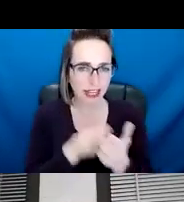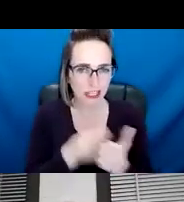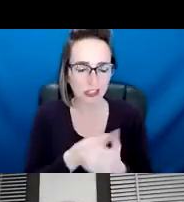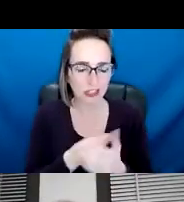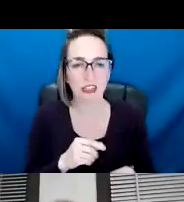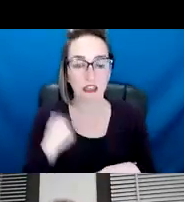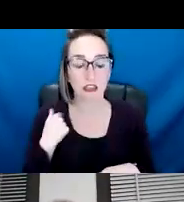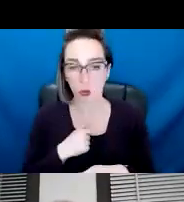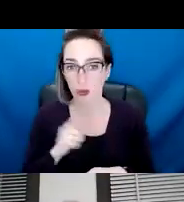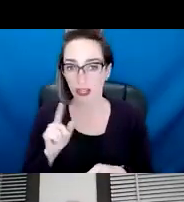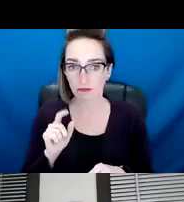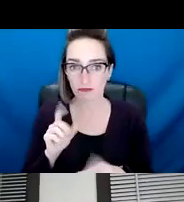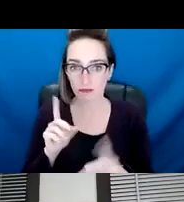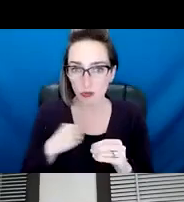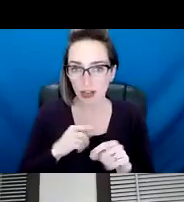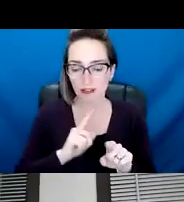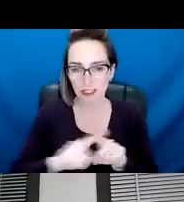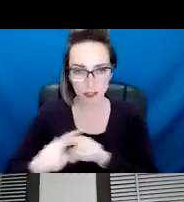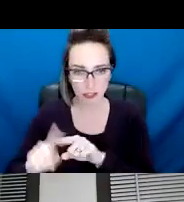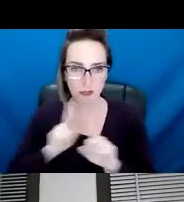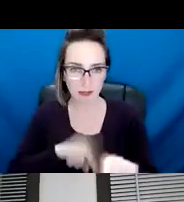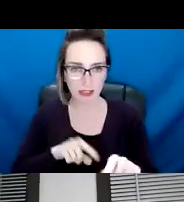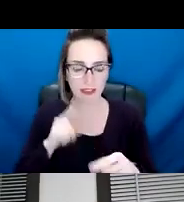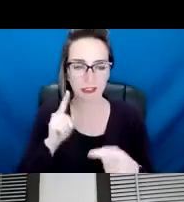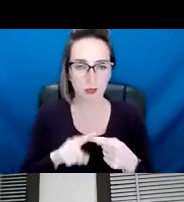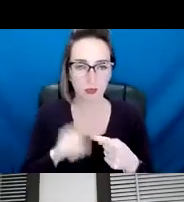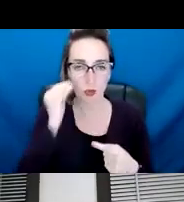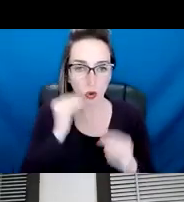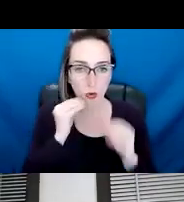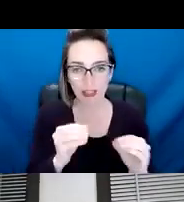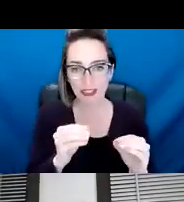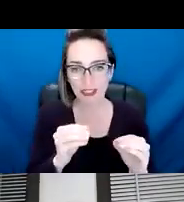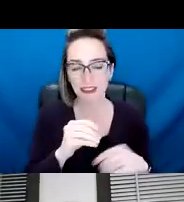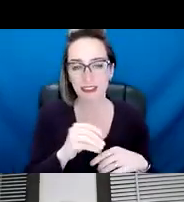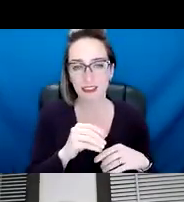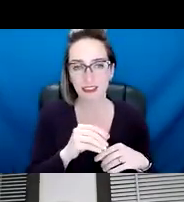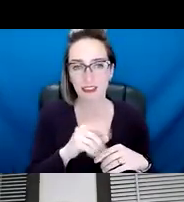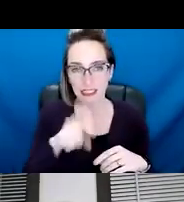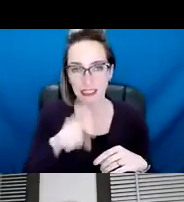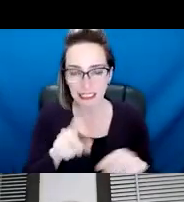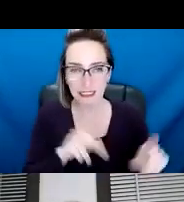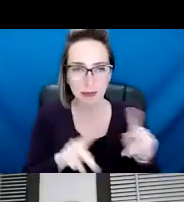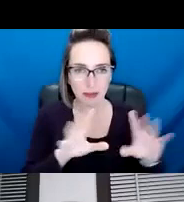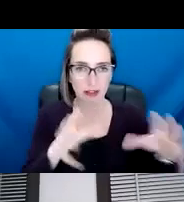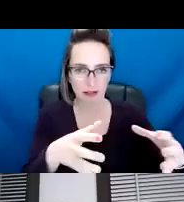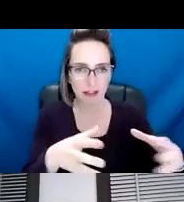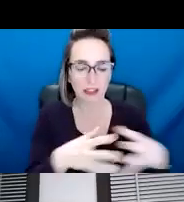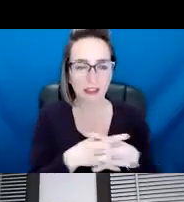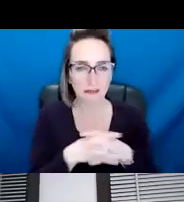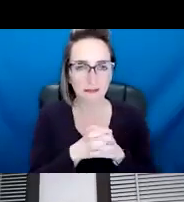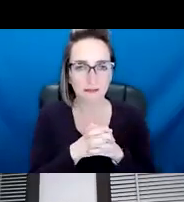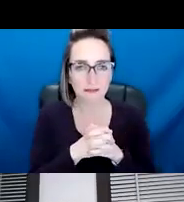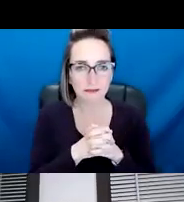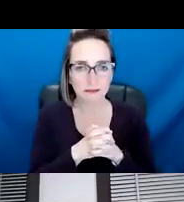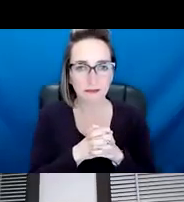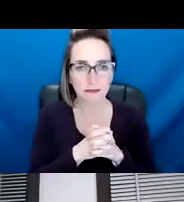responses to homelessness, uh, in our, um, uh, our homeless, um, kind of, uh, homeless encampment